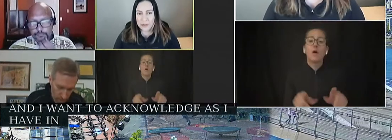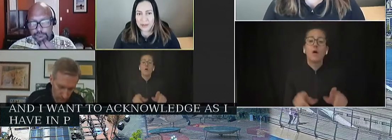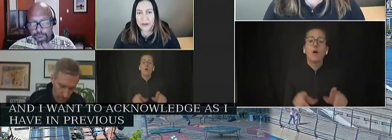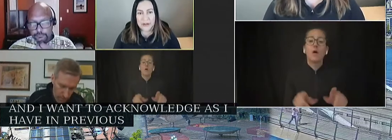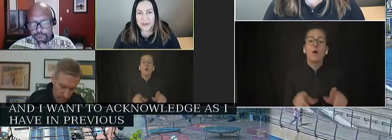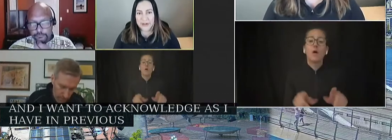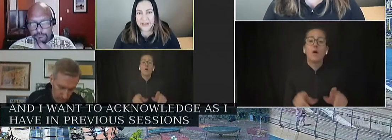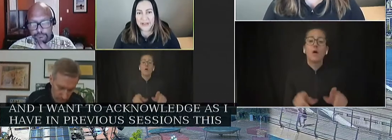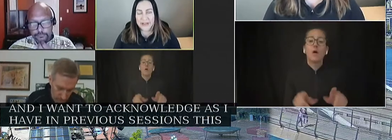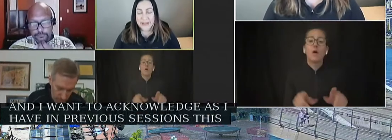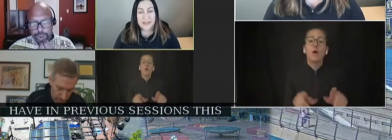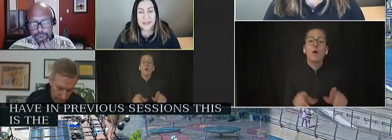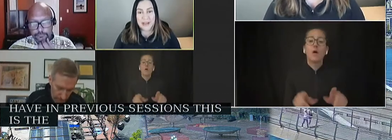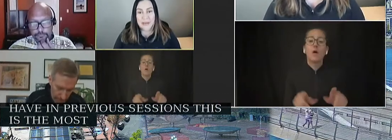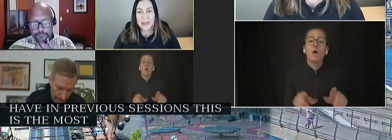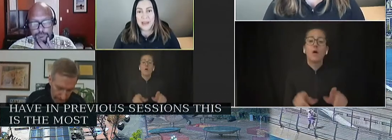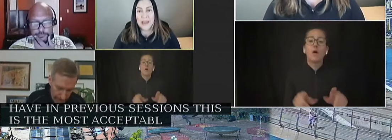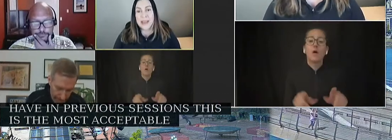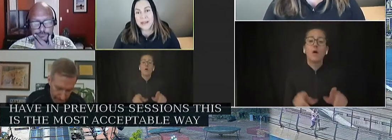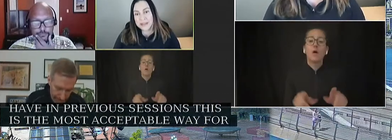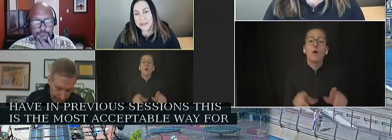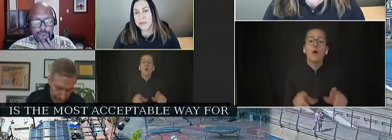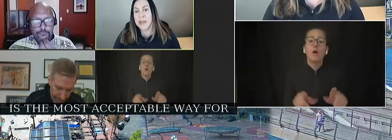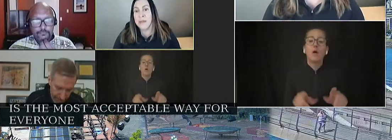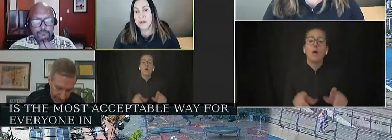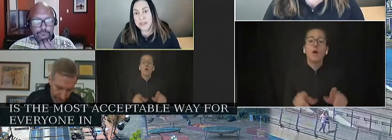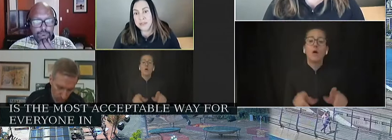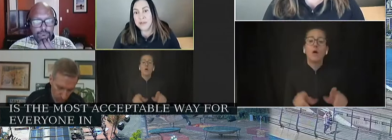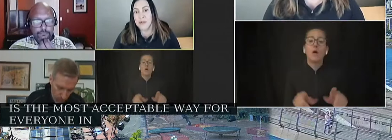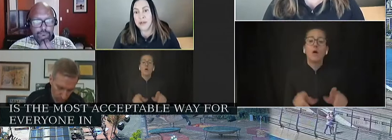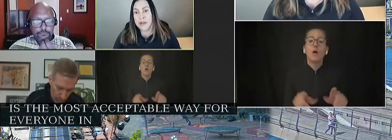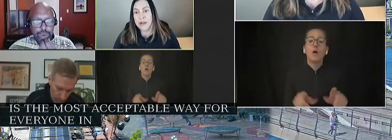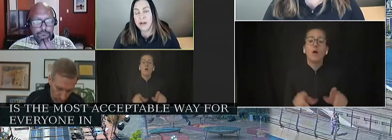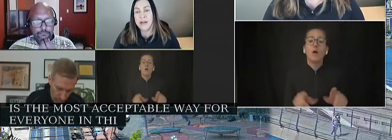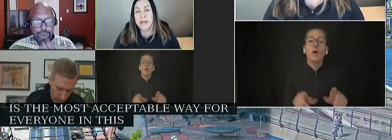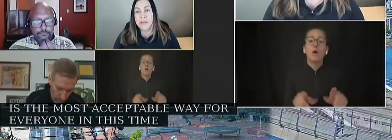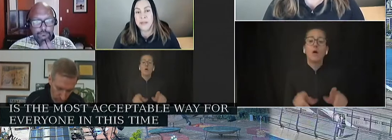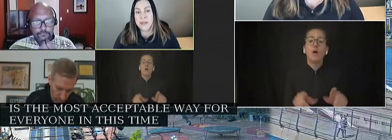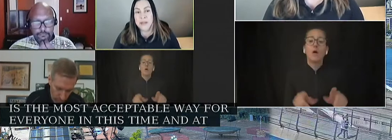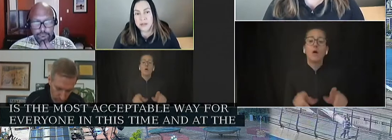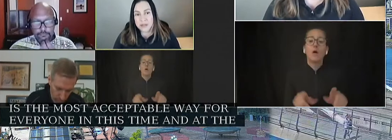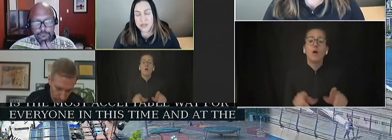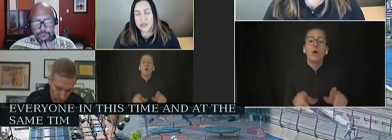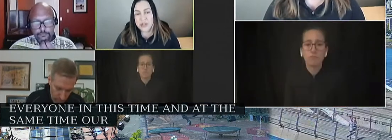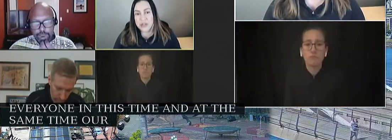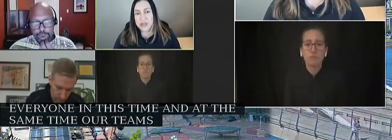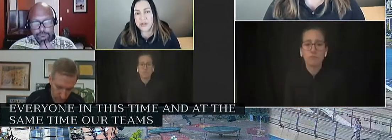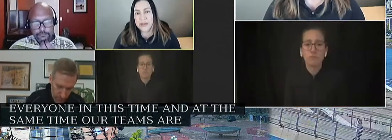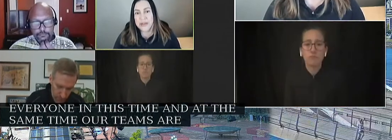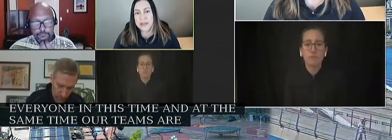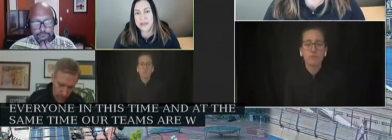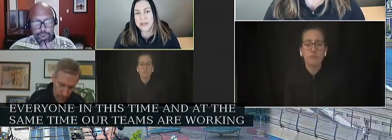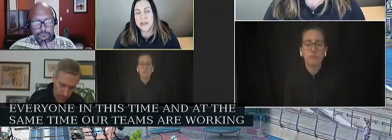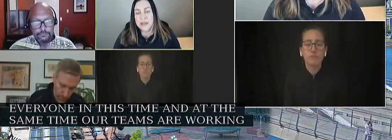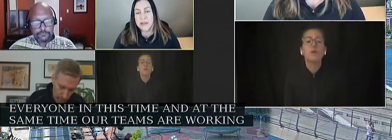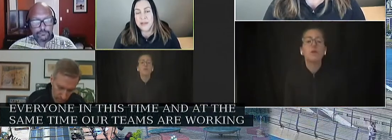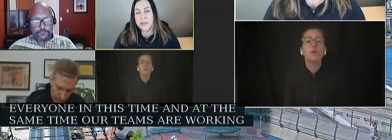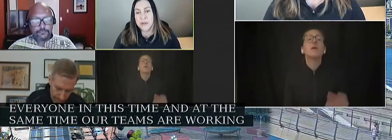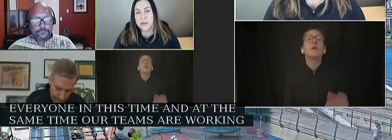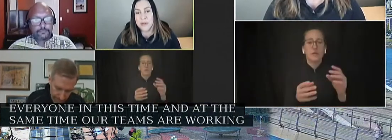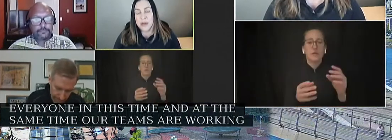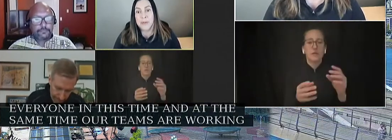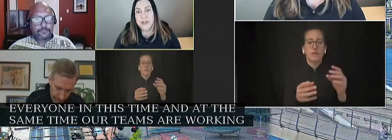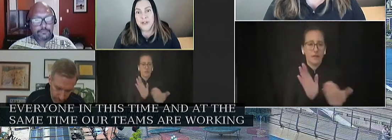most accessible way for everyone in this time. And at the same time, our teams are working hard amidst all these challenges to create these